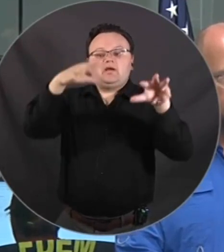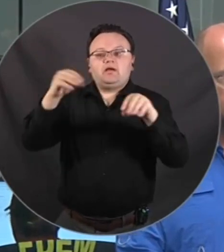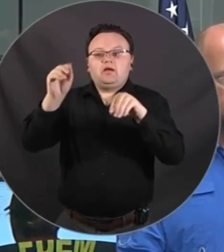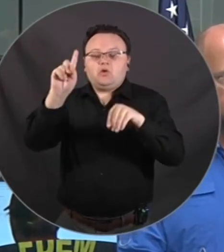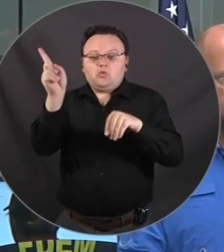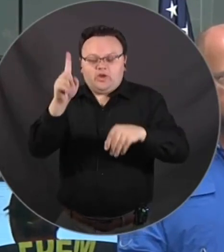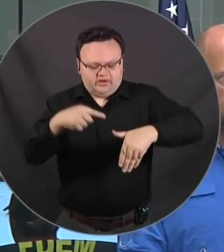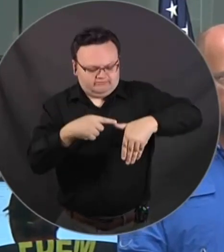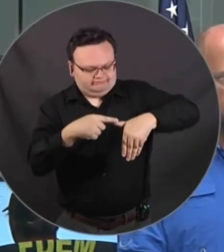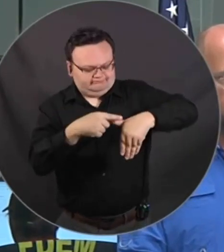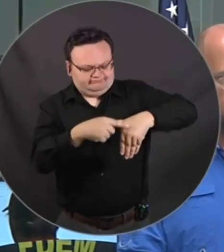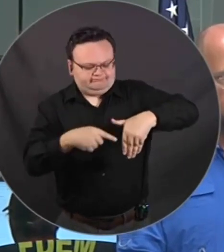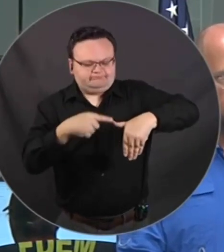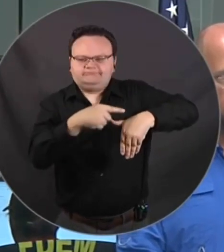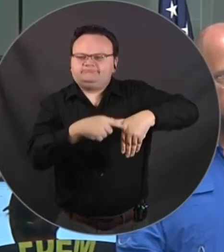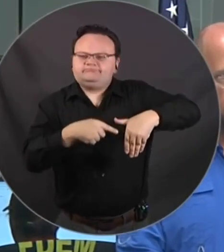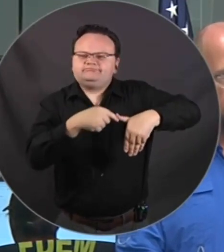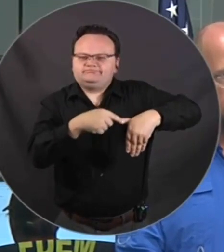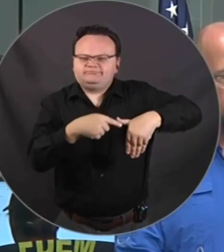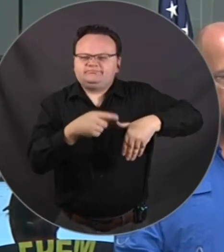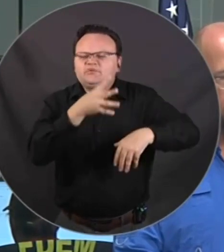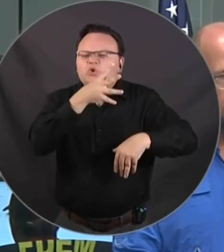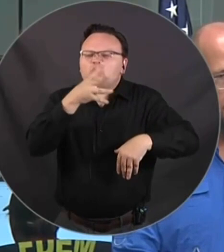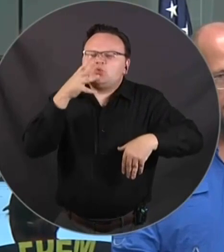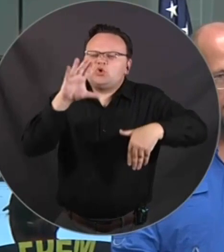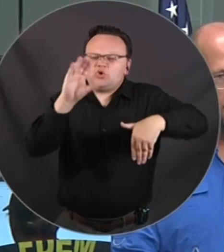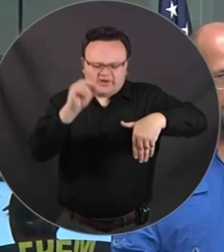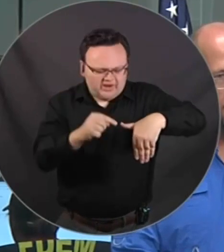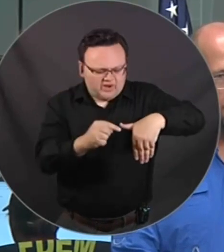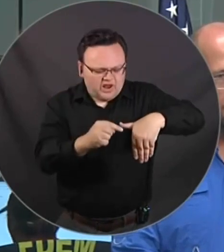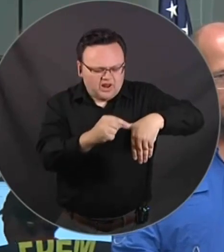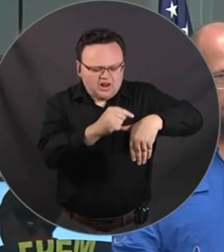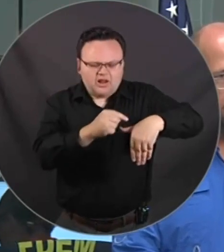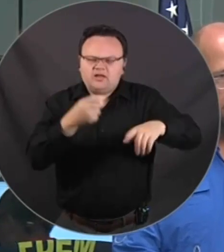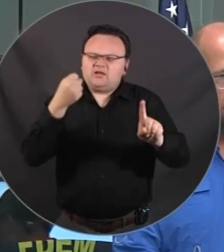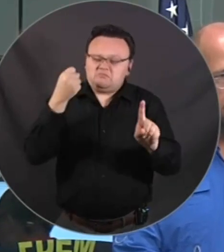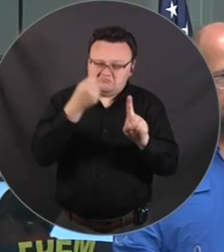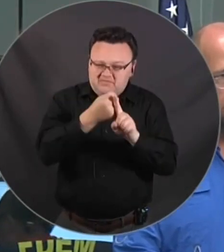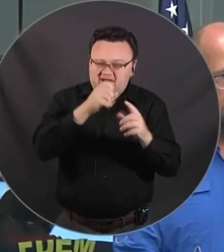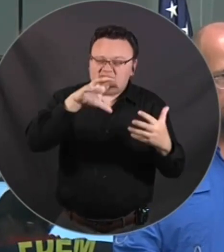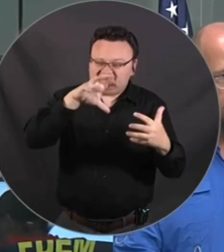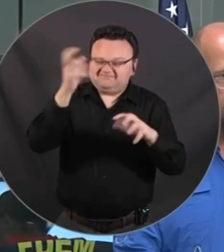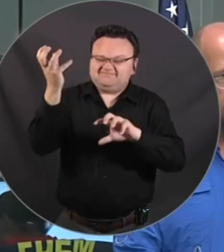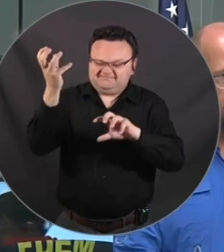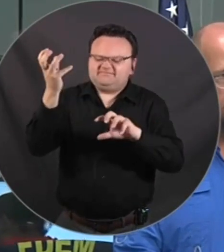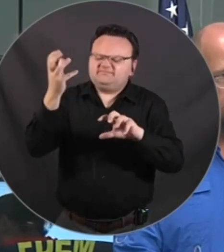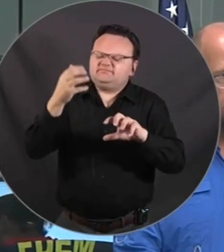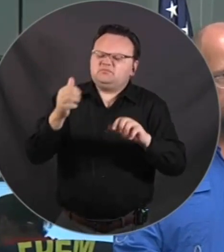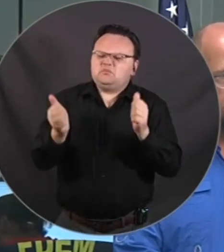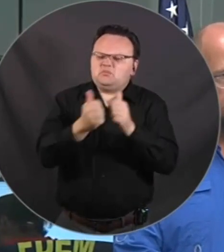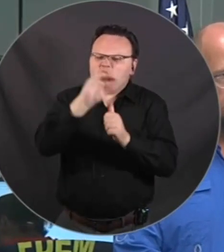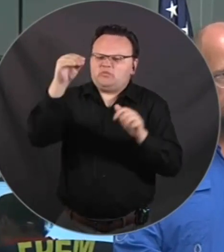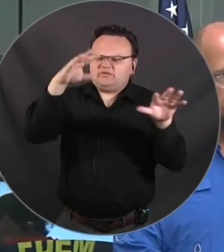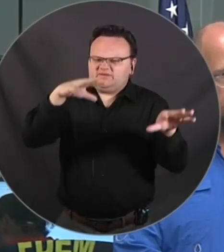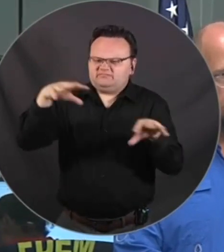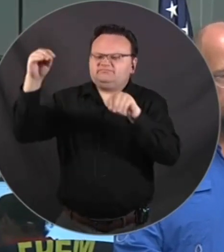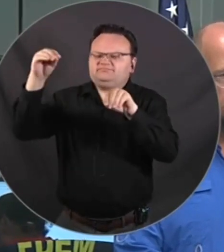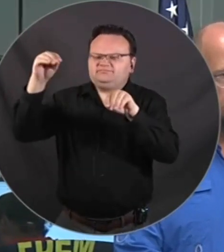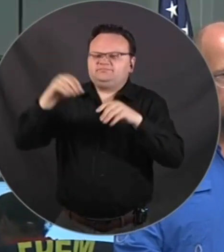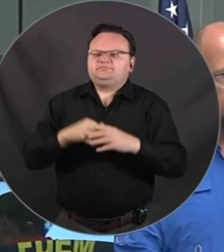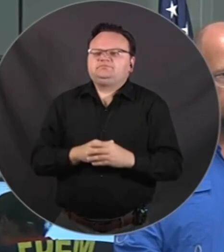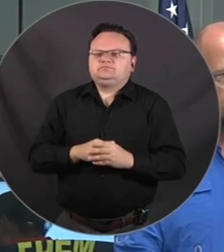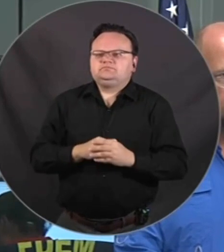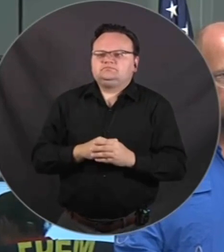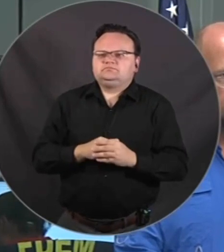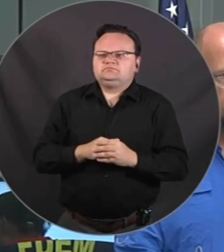in that Big Ben region. A lot of the rural counties that bore the brunt of the storm and those are counties that will